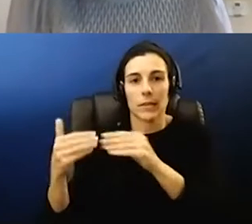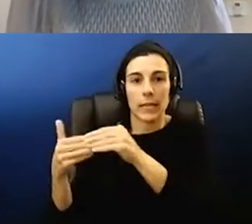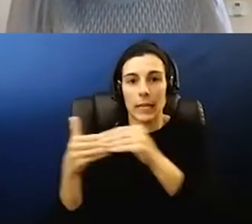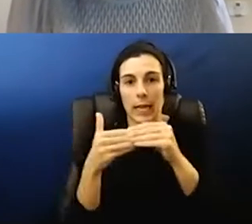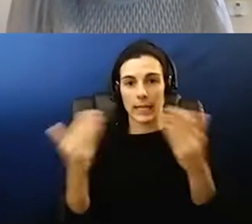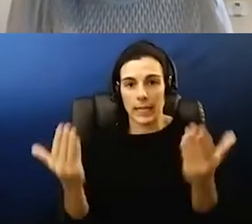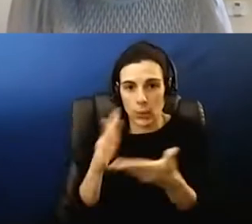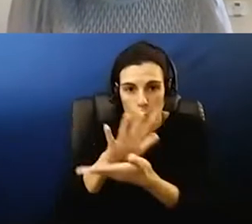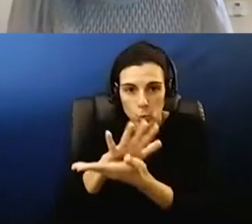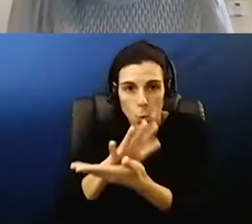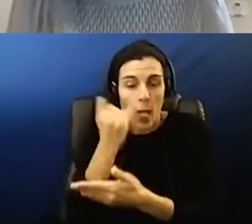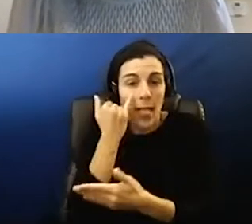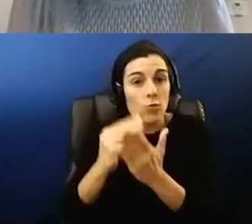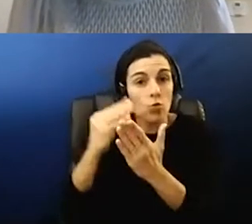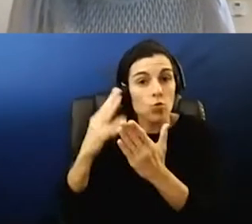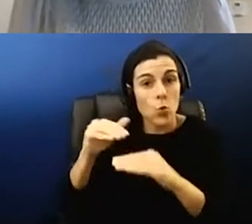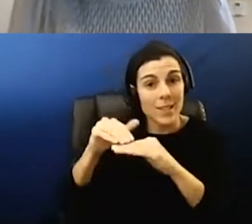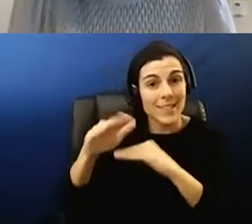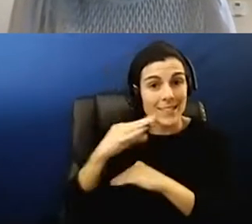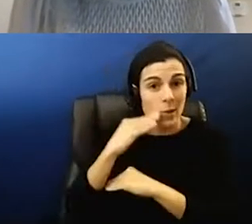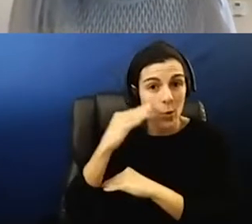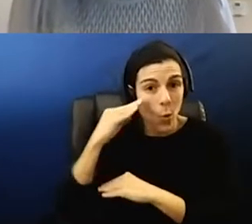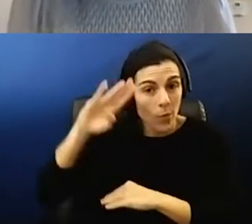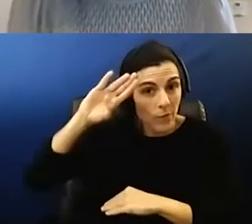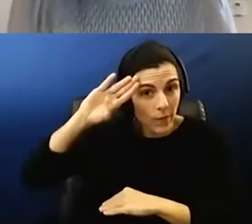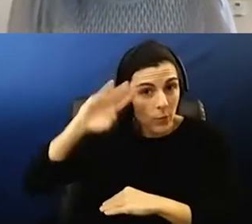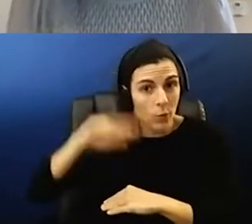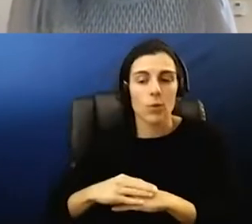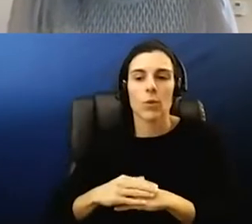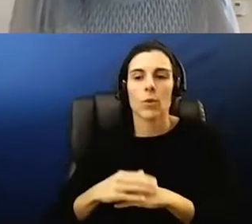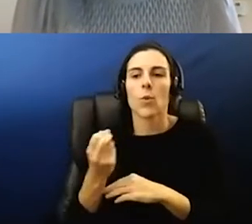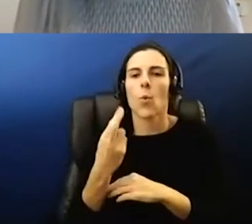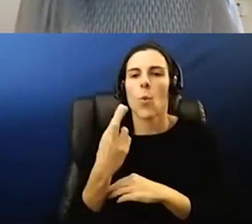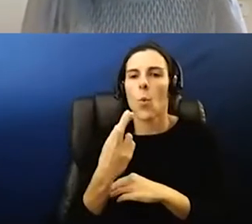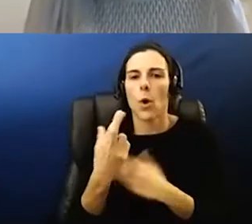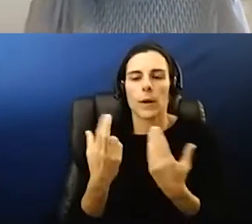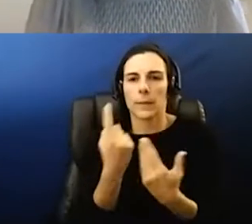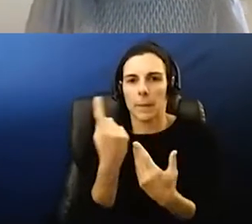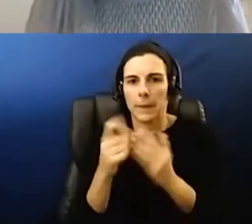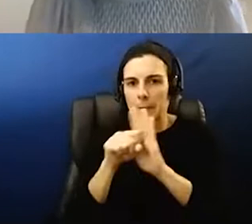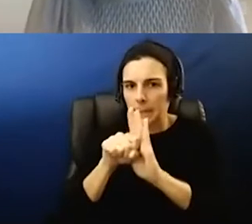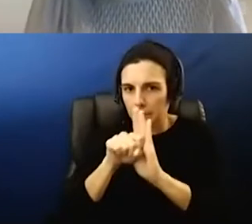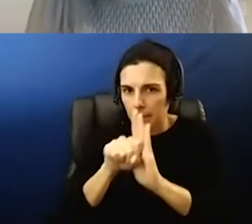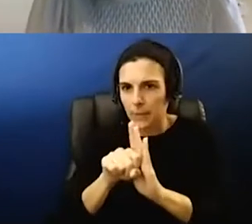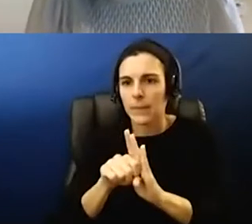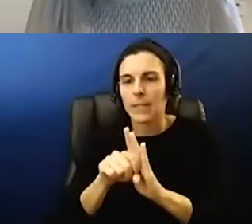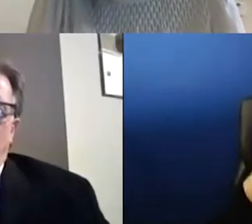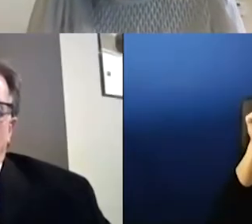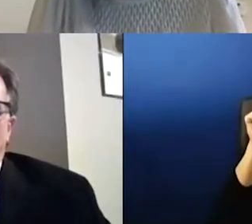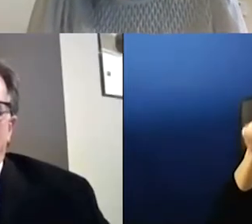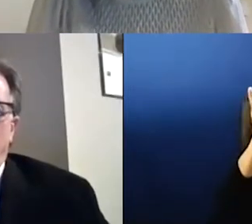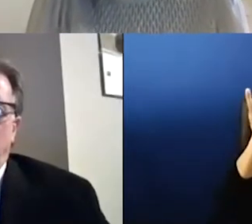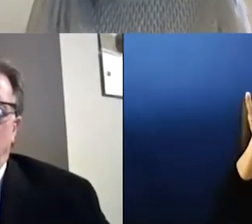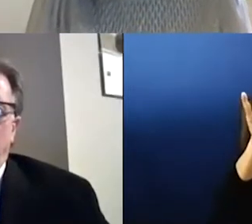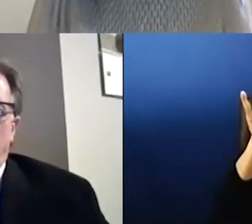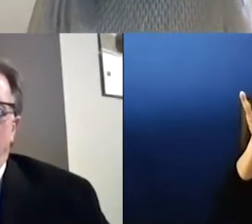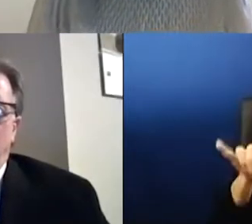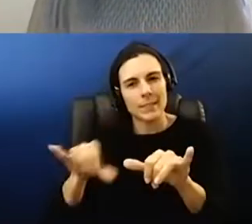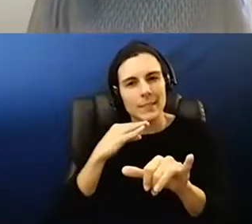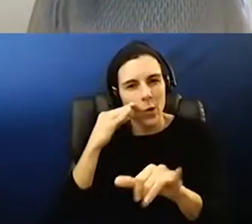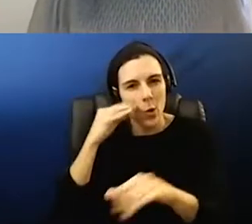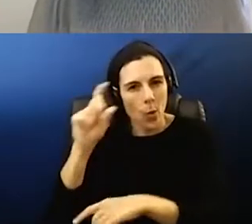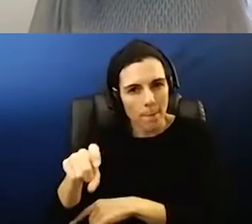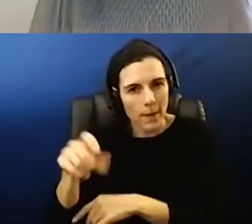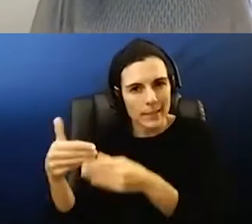if a student is sent home with a fever or um or the or such they still have to stay home the the guidance would be the same